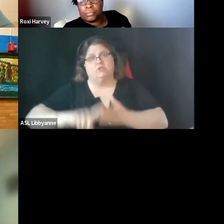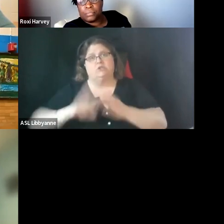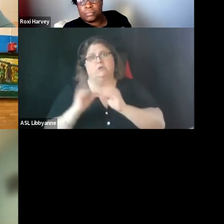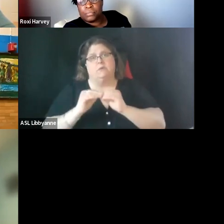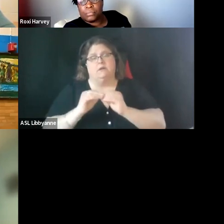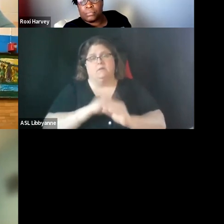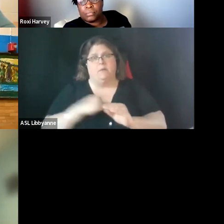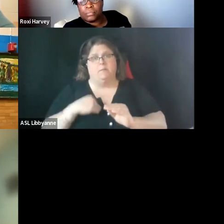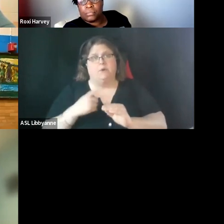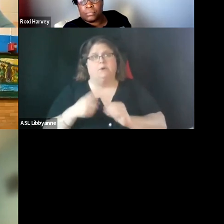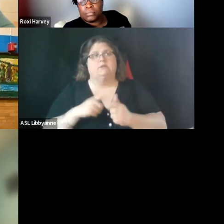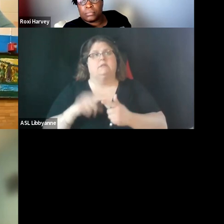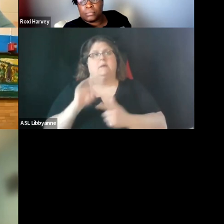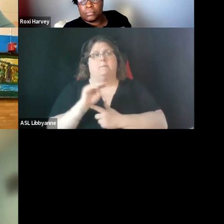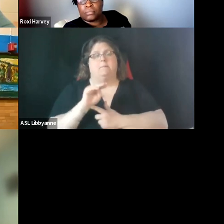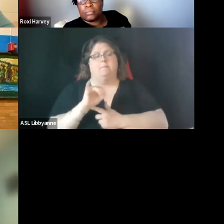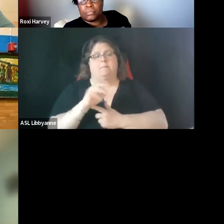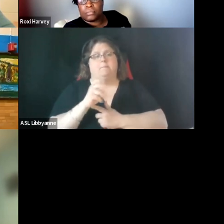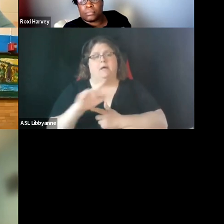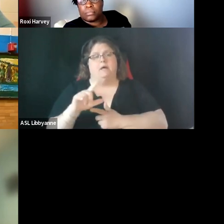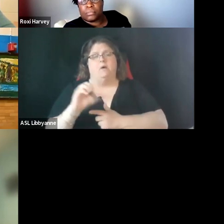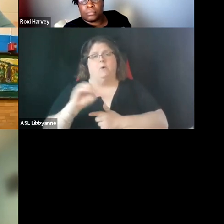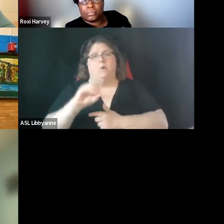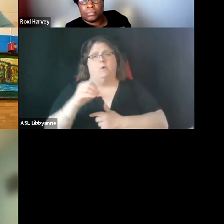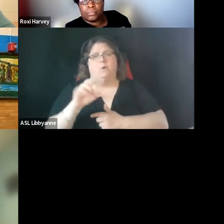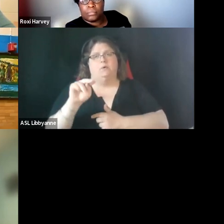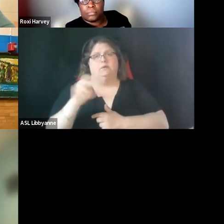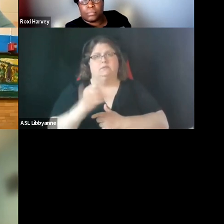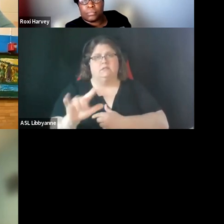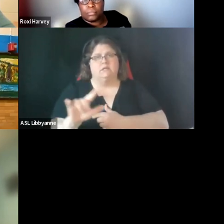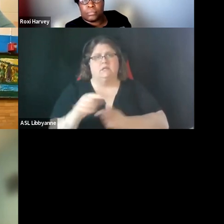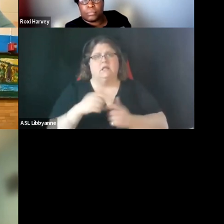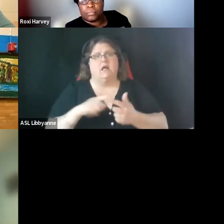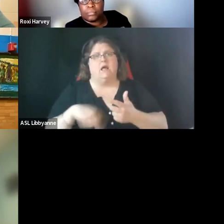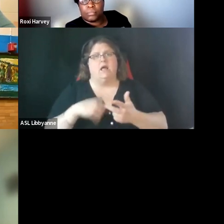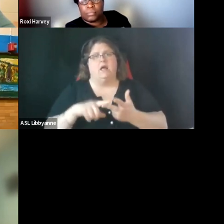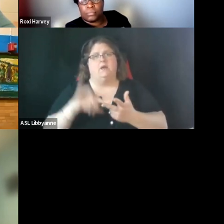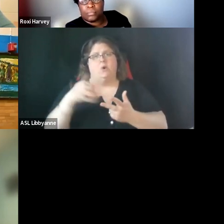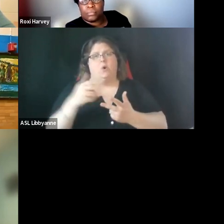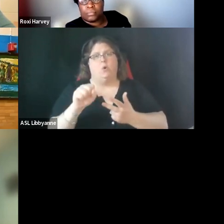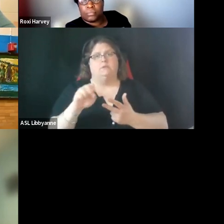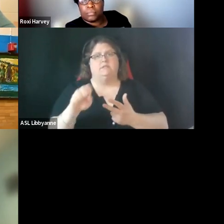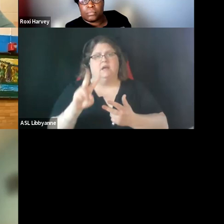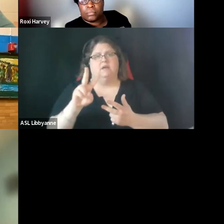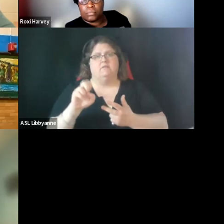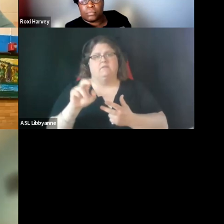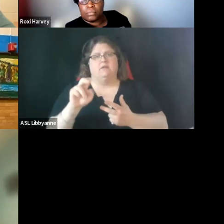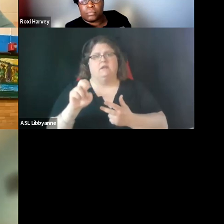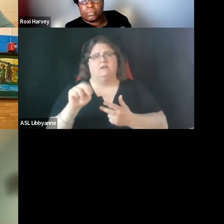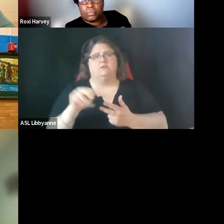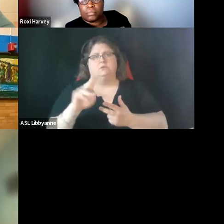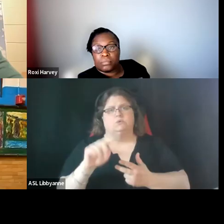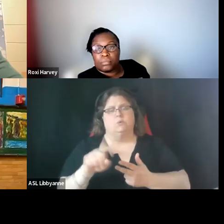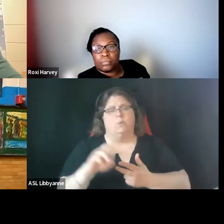mr michael o'neil who's with us tonight and jose uh and mr jose valenzuela with us tonight and also with the help of bps